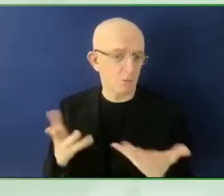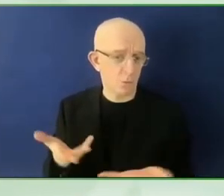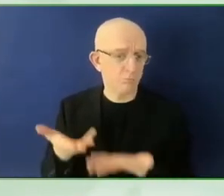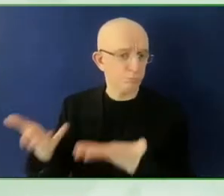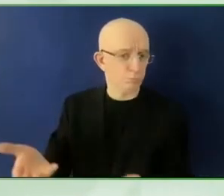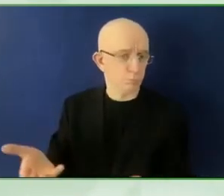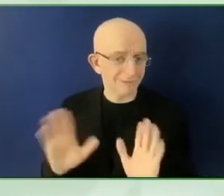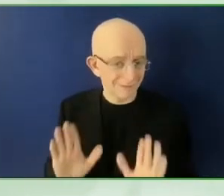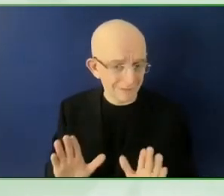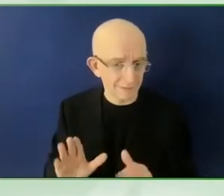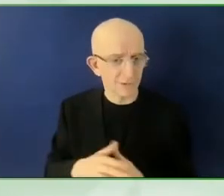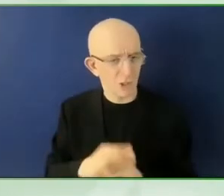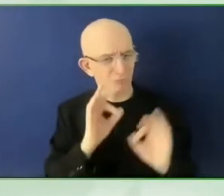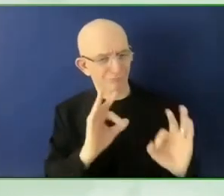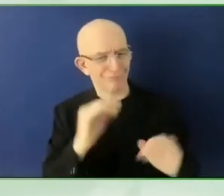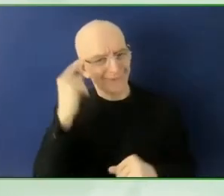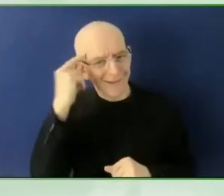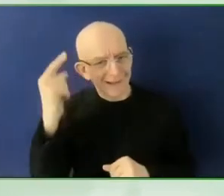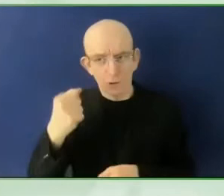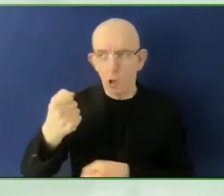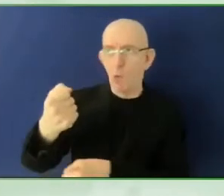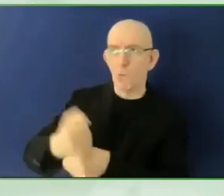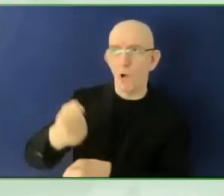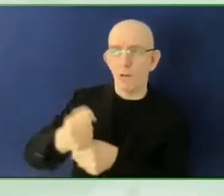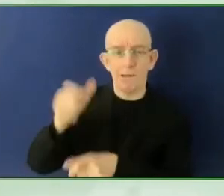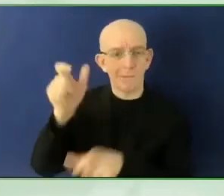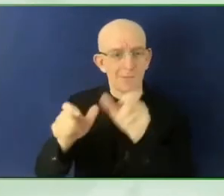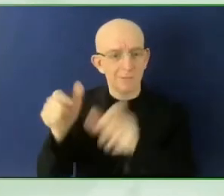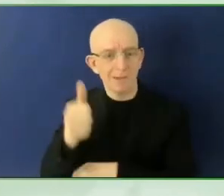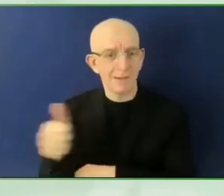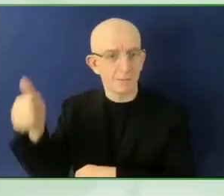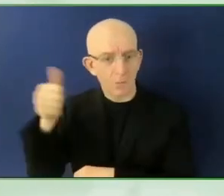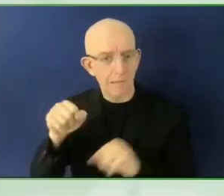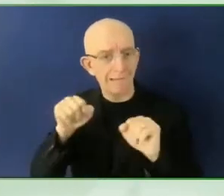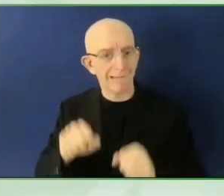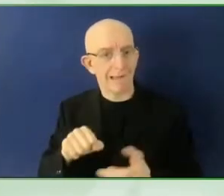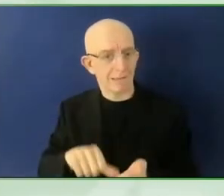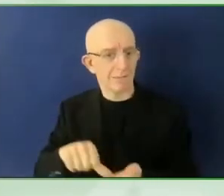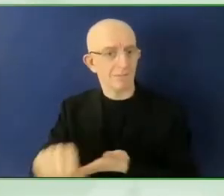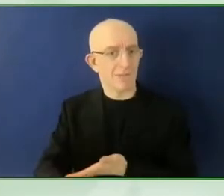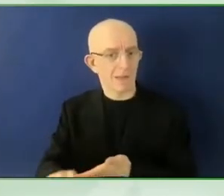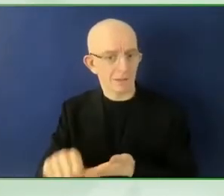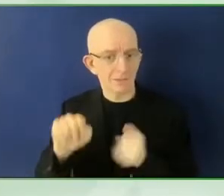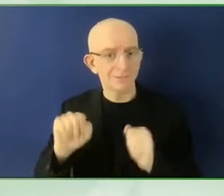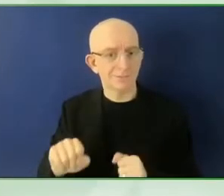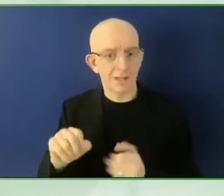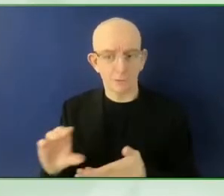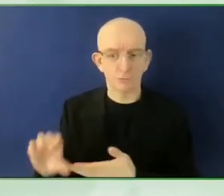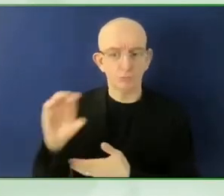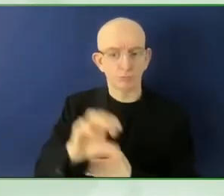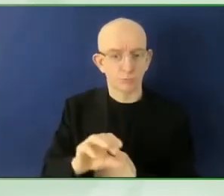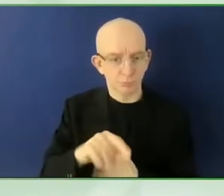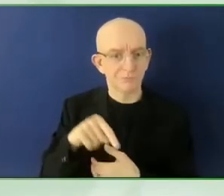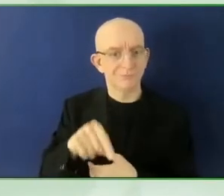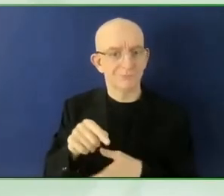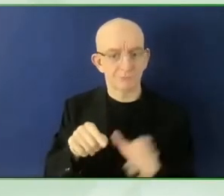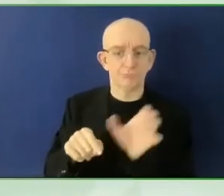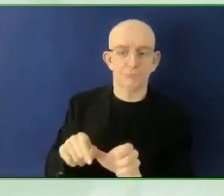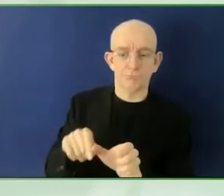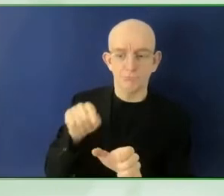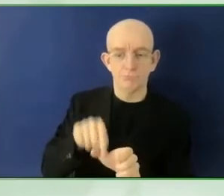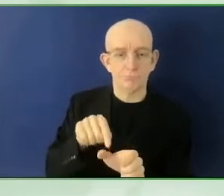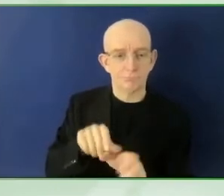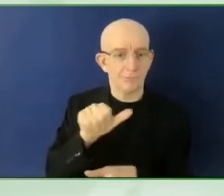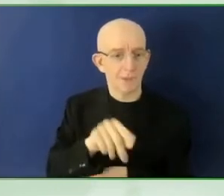low vision who are employees of RespectAbility. And so being able to help people on the job is really very,